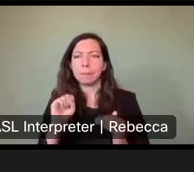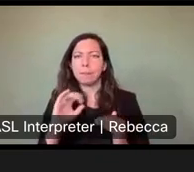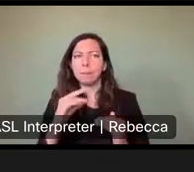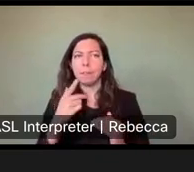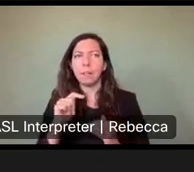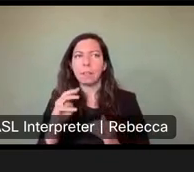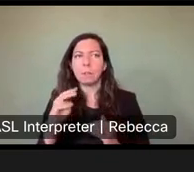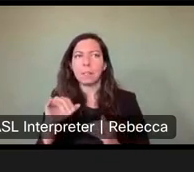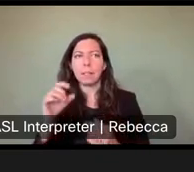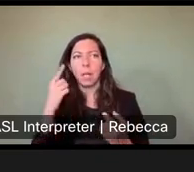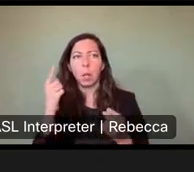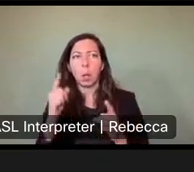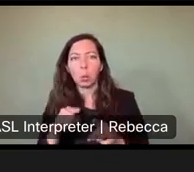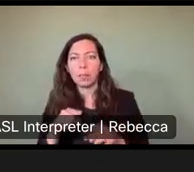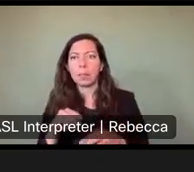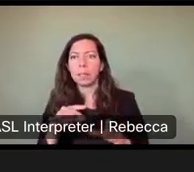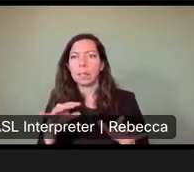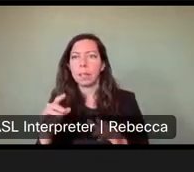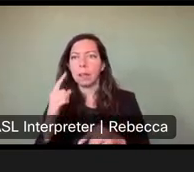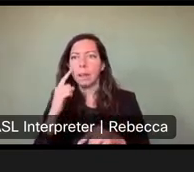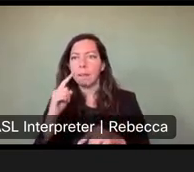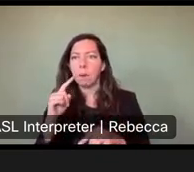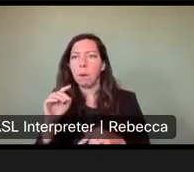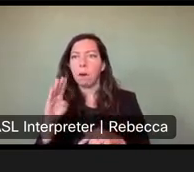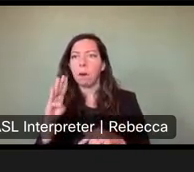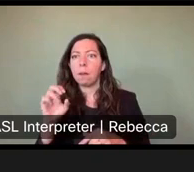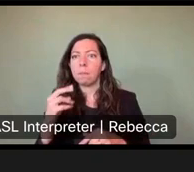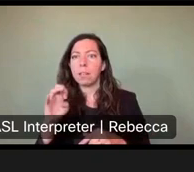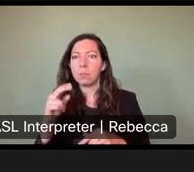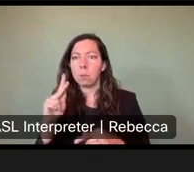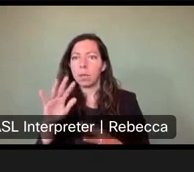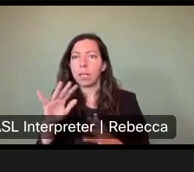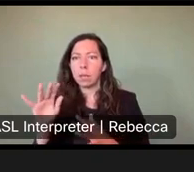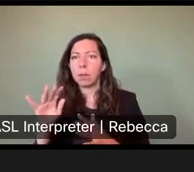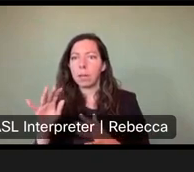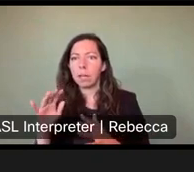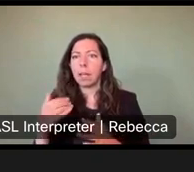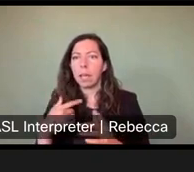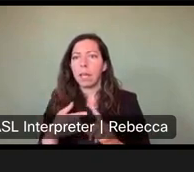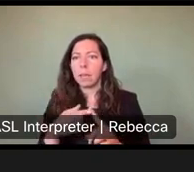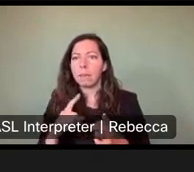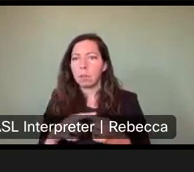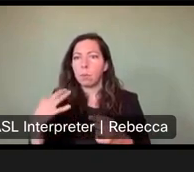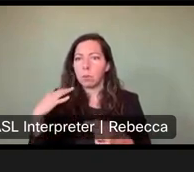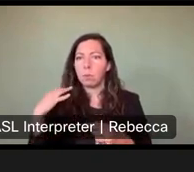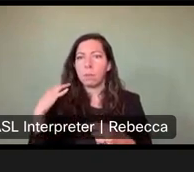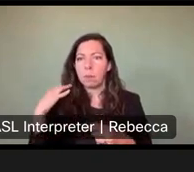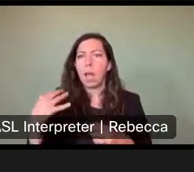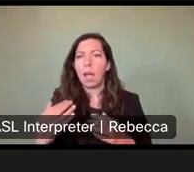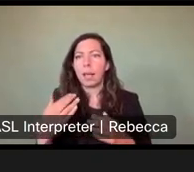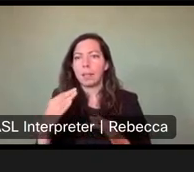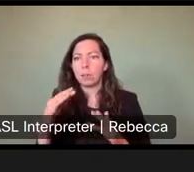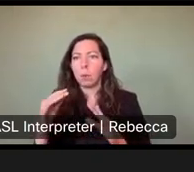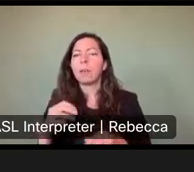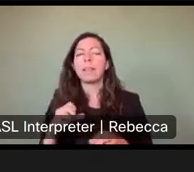page for benchmarking. A friend who was looking at applying to open applications says, New